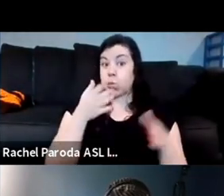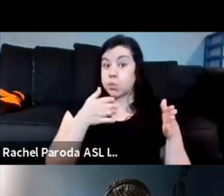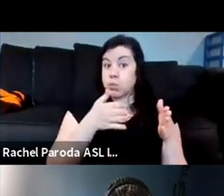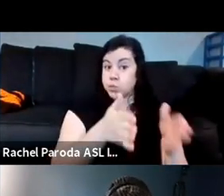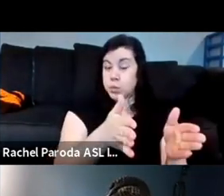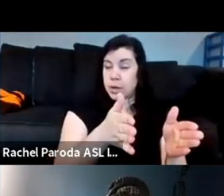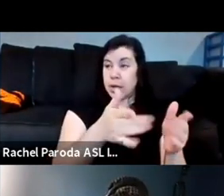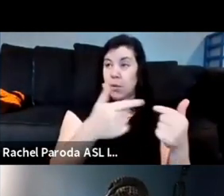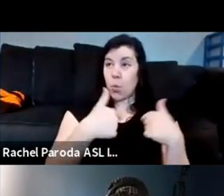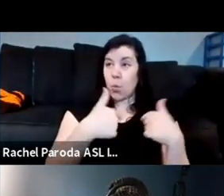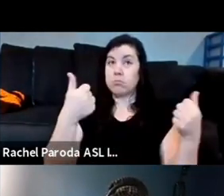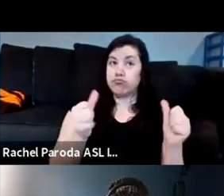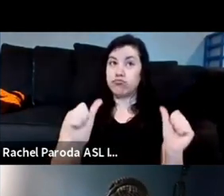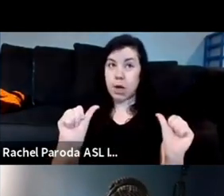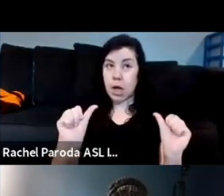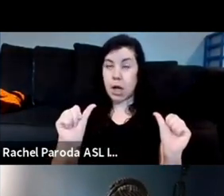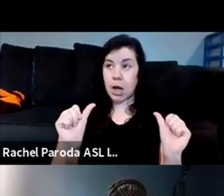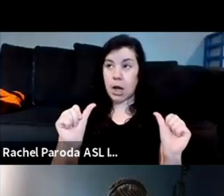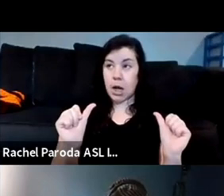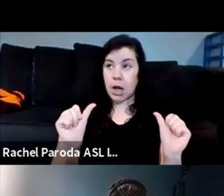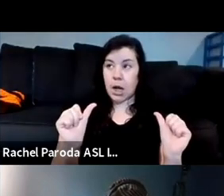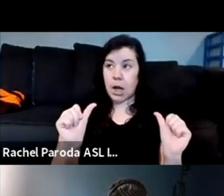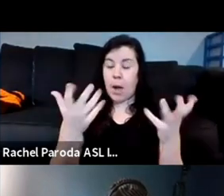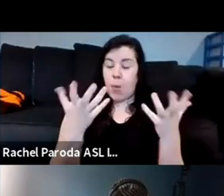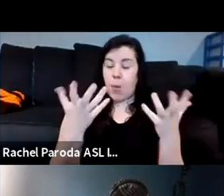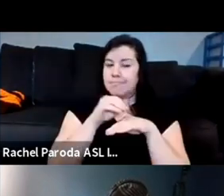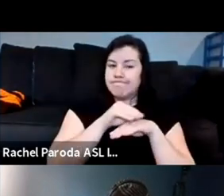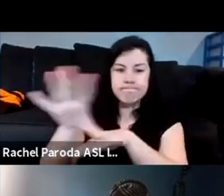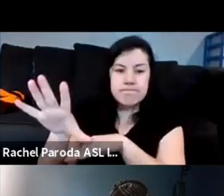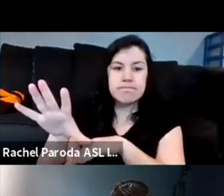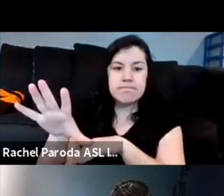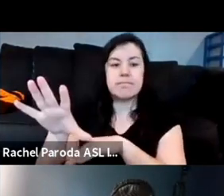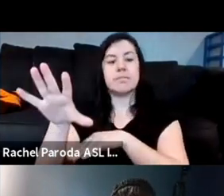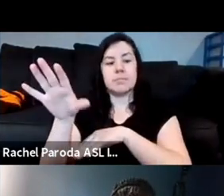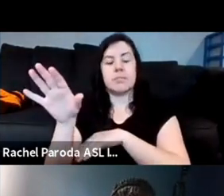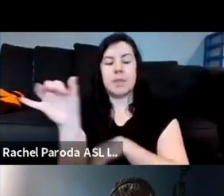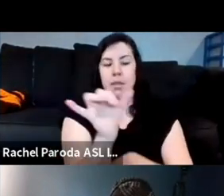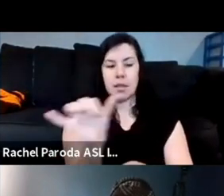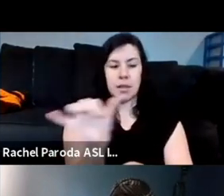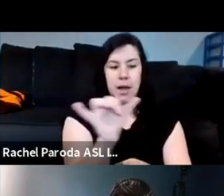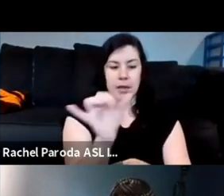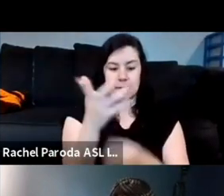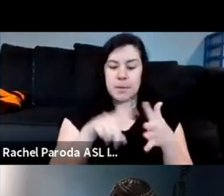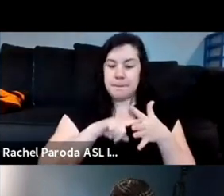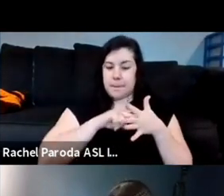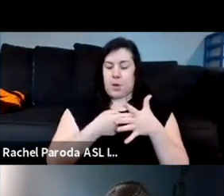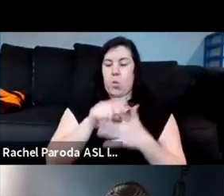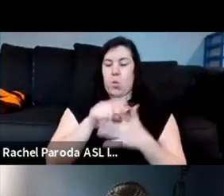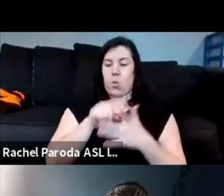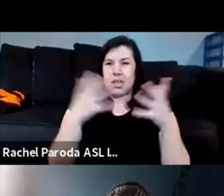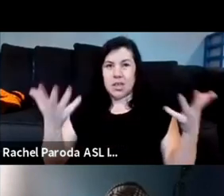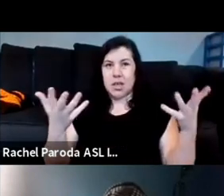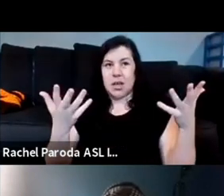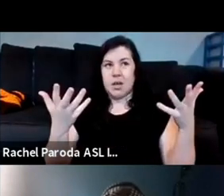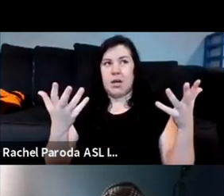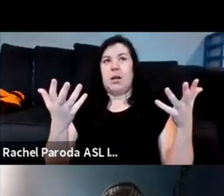really tried to um affect that and like you know to kijo like the initial question right like how do we